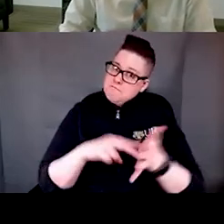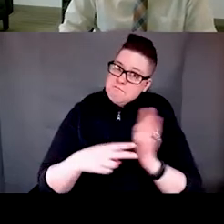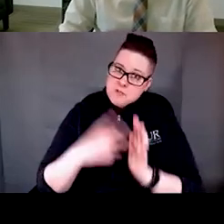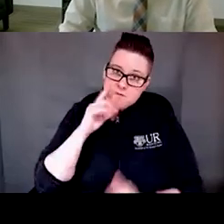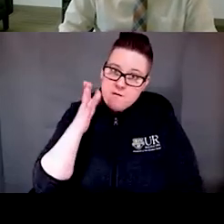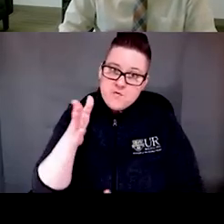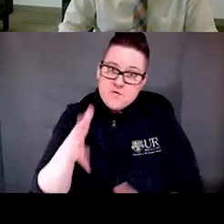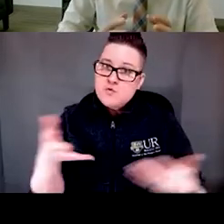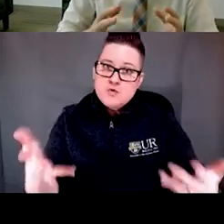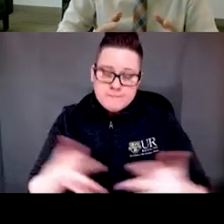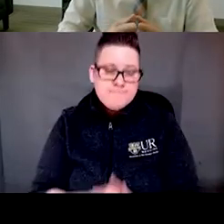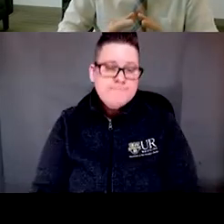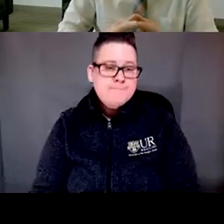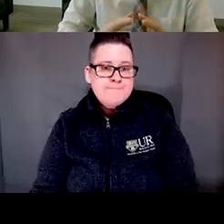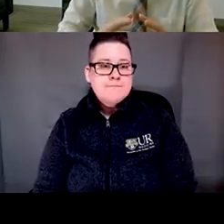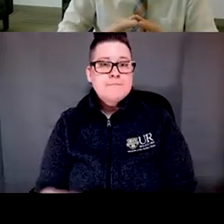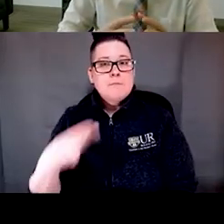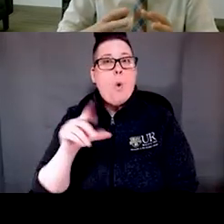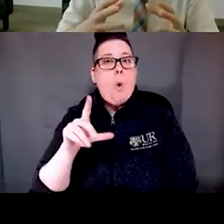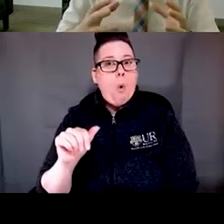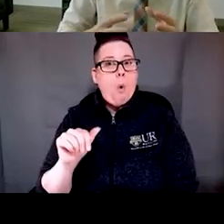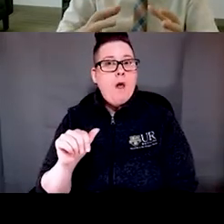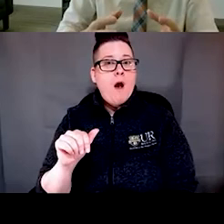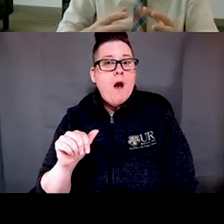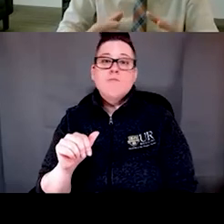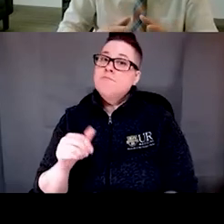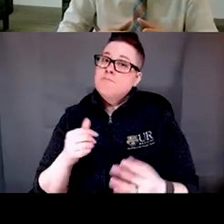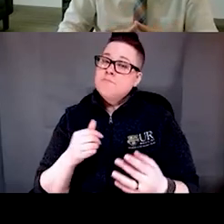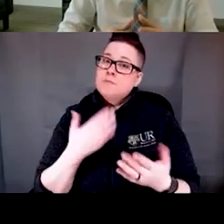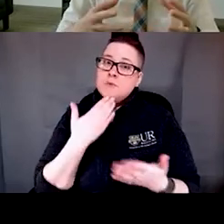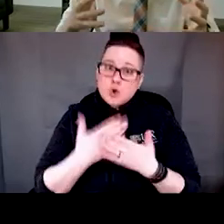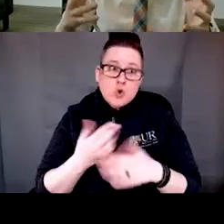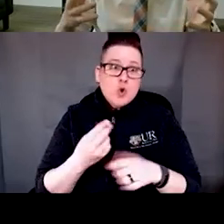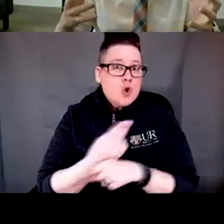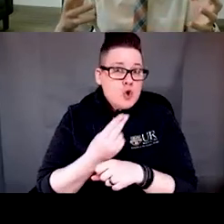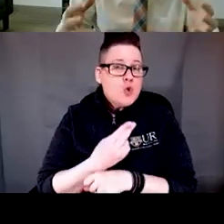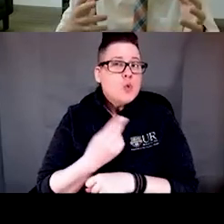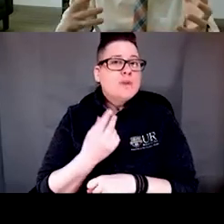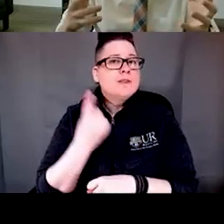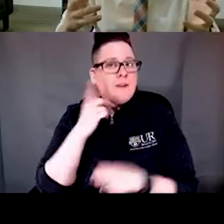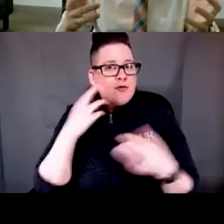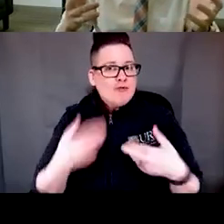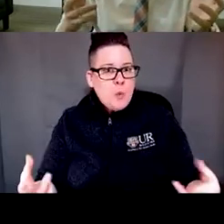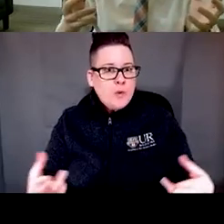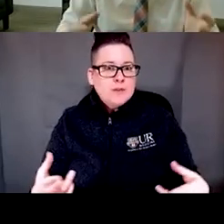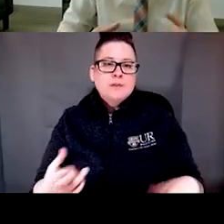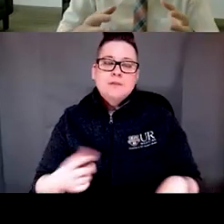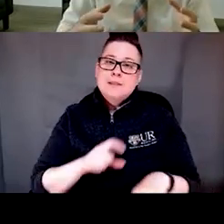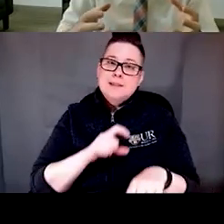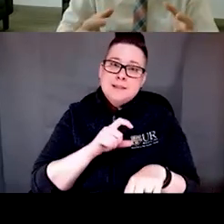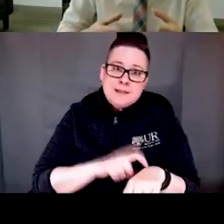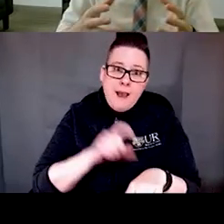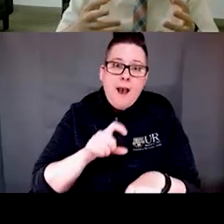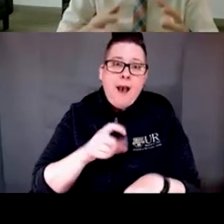the so all that can be used is an efficient use of scarce resources so our time and mainly